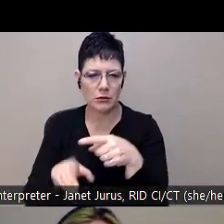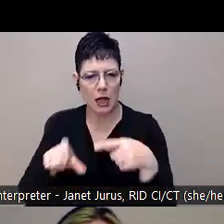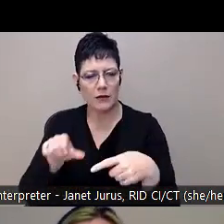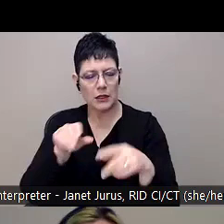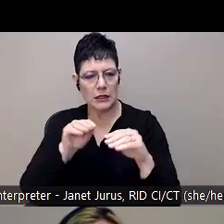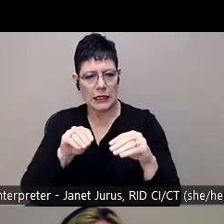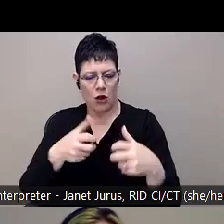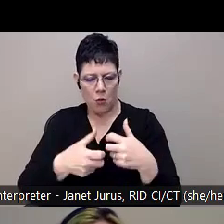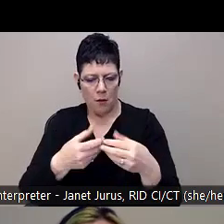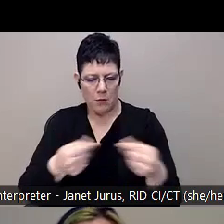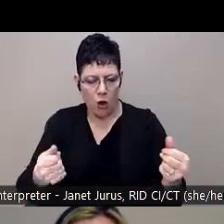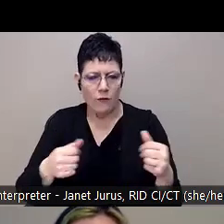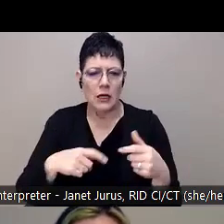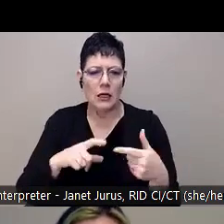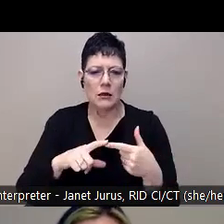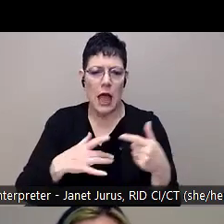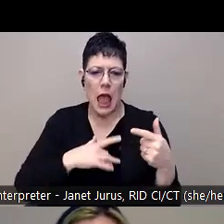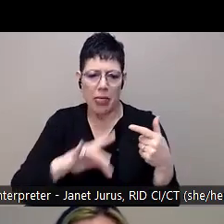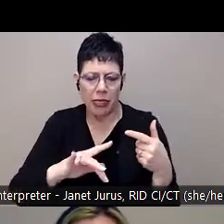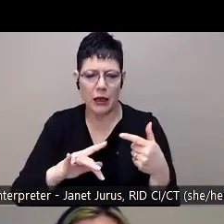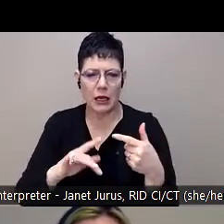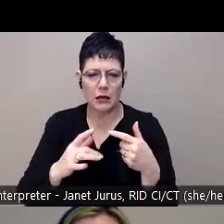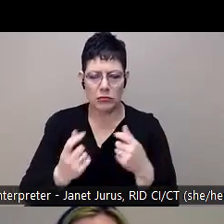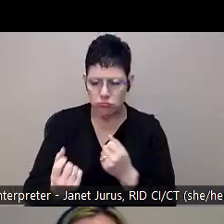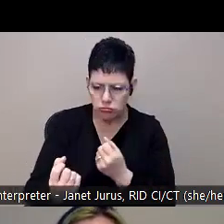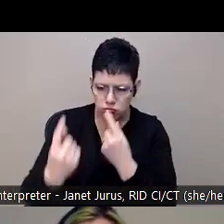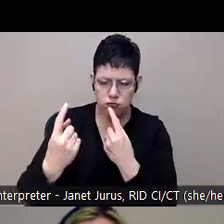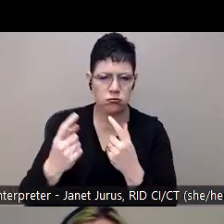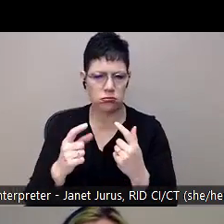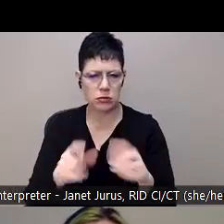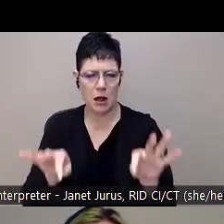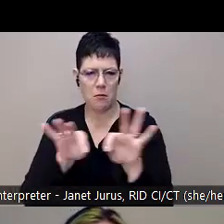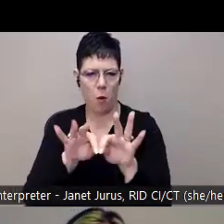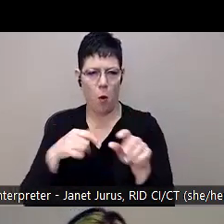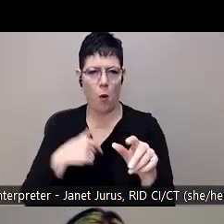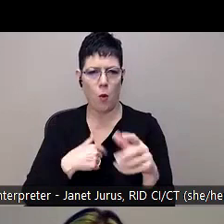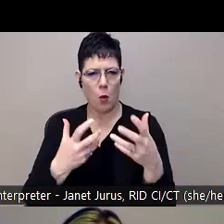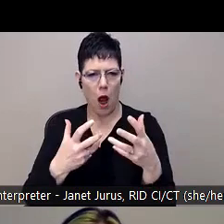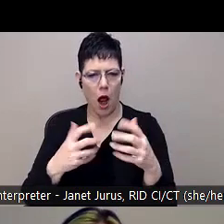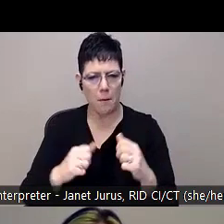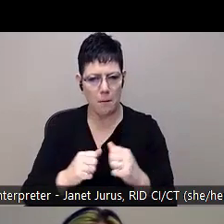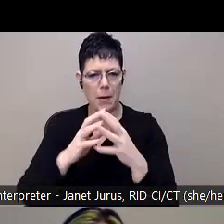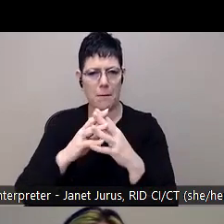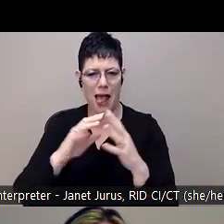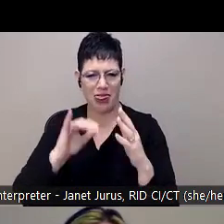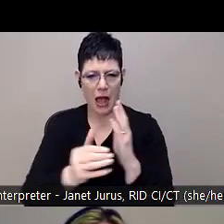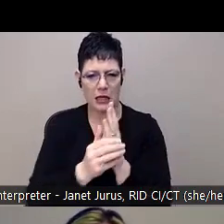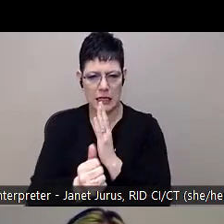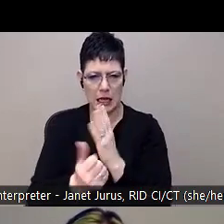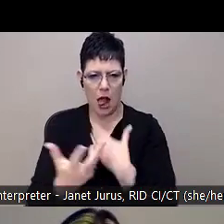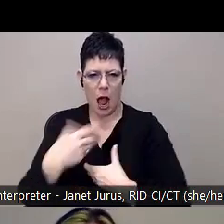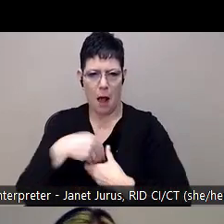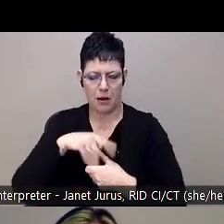solving and empathy are really a huge part of what we strive for in paths to build those building blocks, to get to the programs that